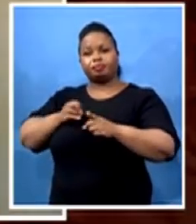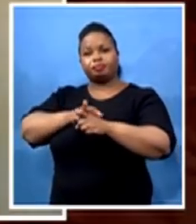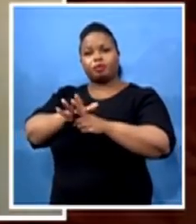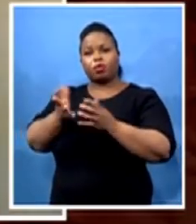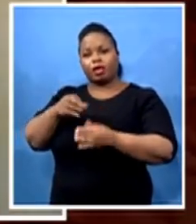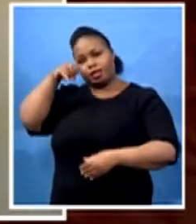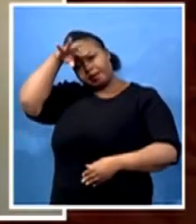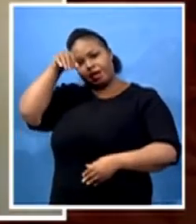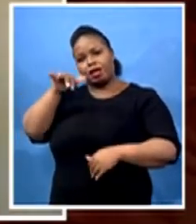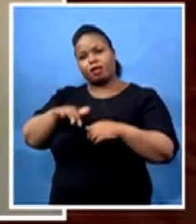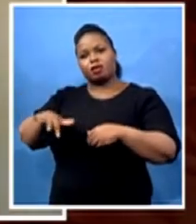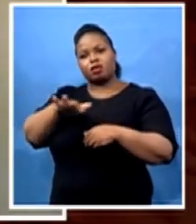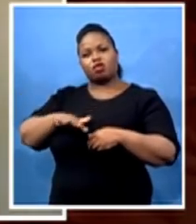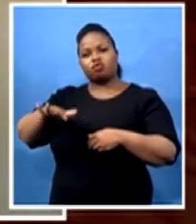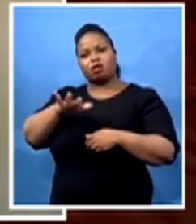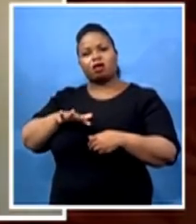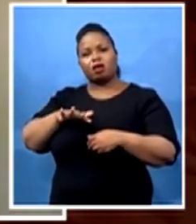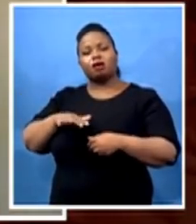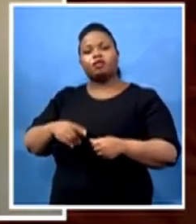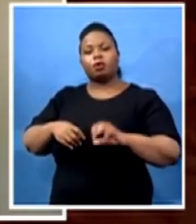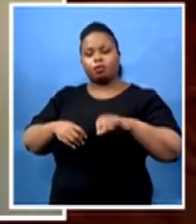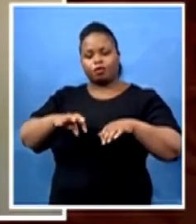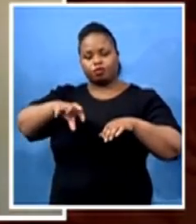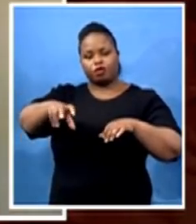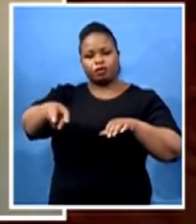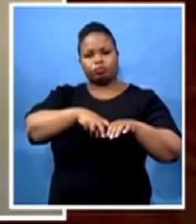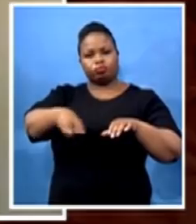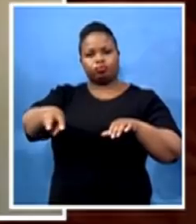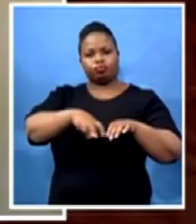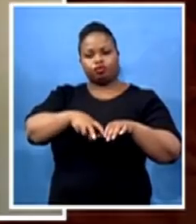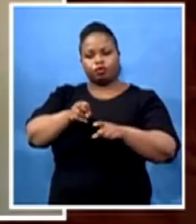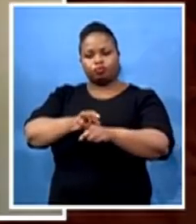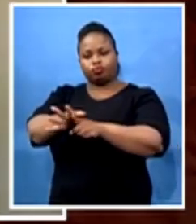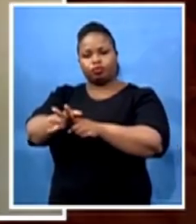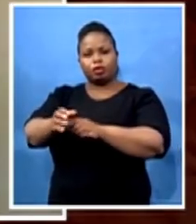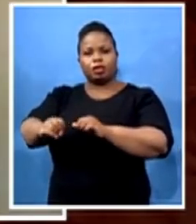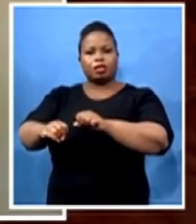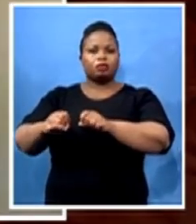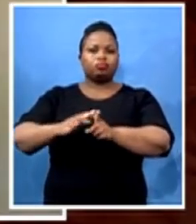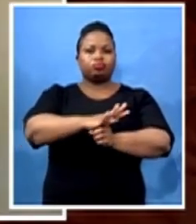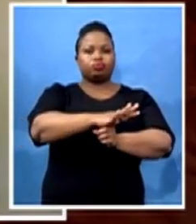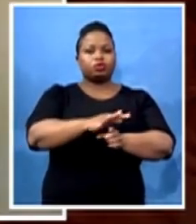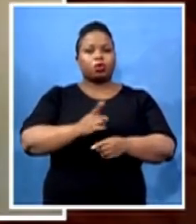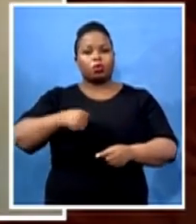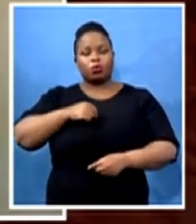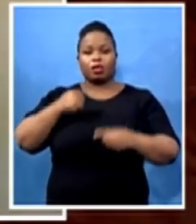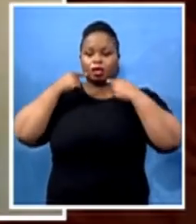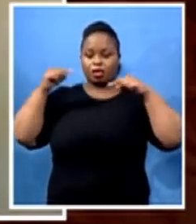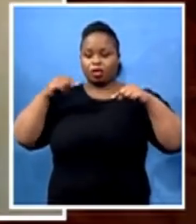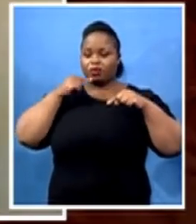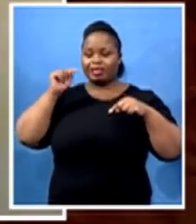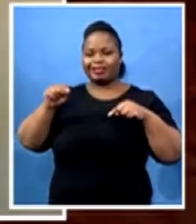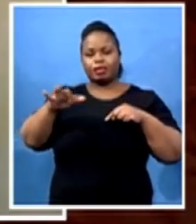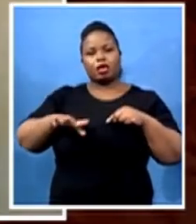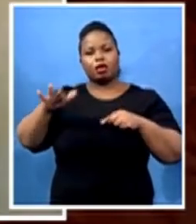interprovincial transmission. Where we even declared our epicenter, you would find that the number